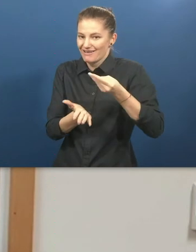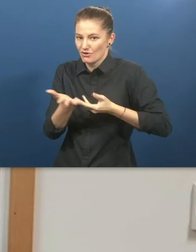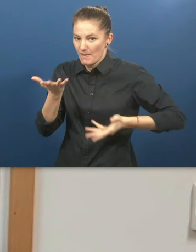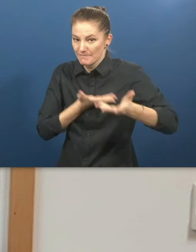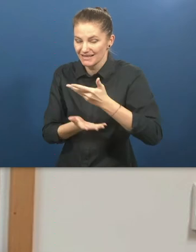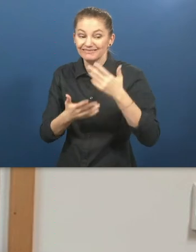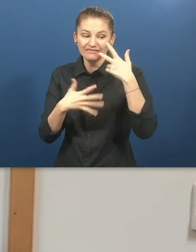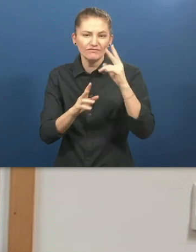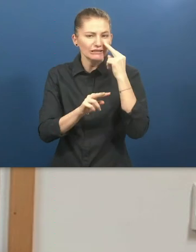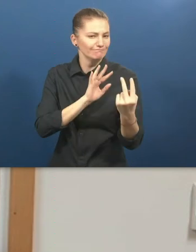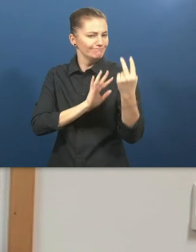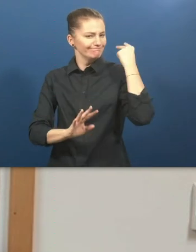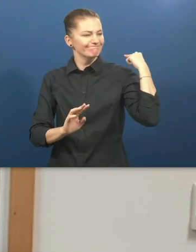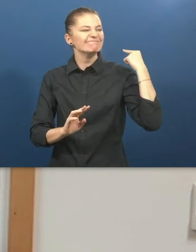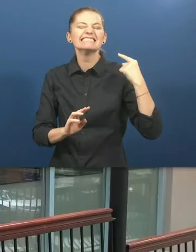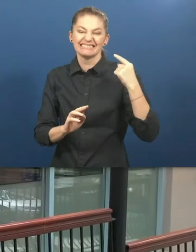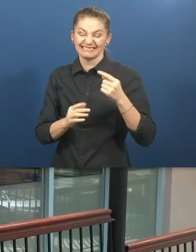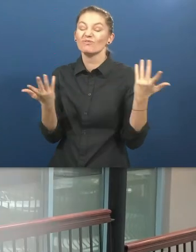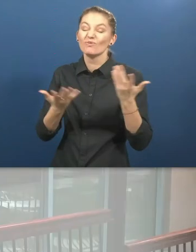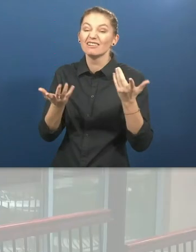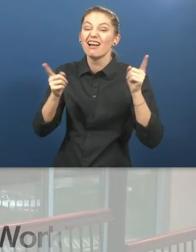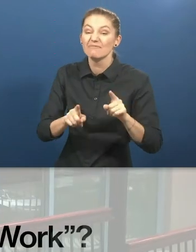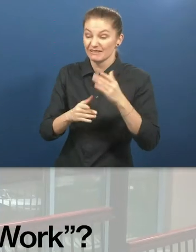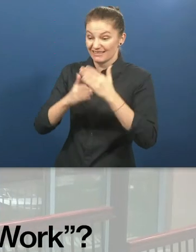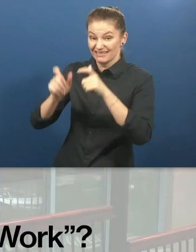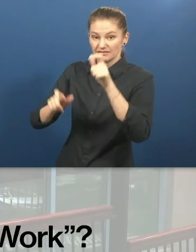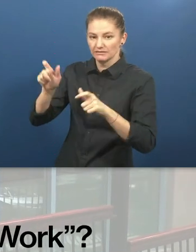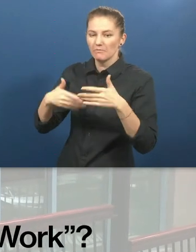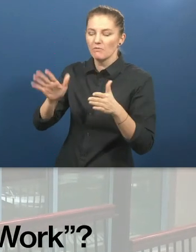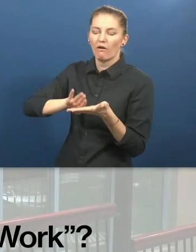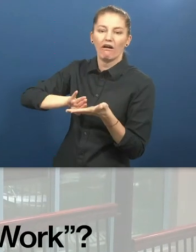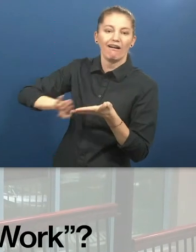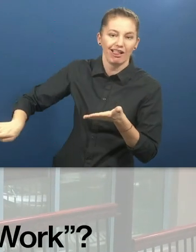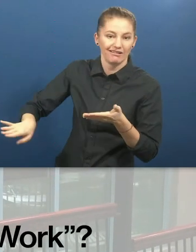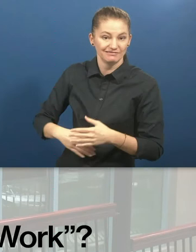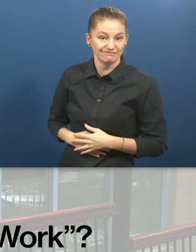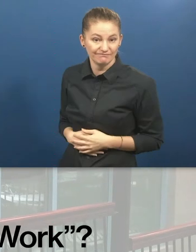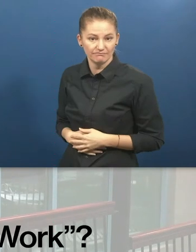with disabilities are often disregarded. What is next for Ability at Work?